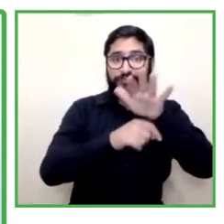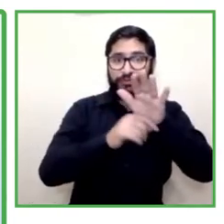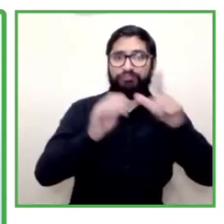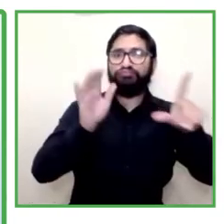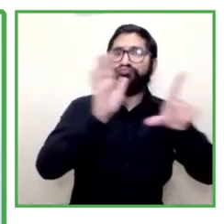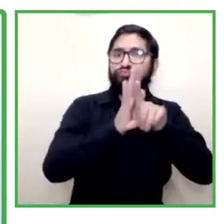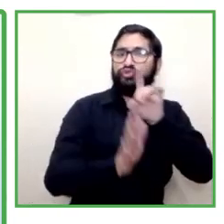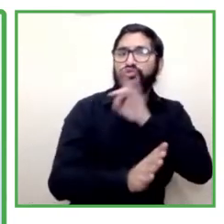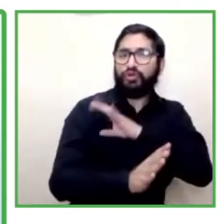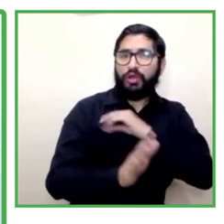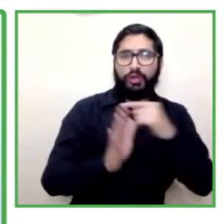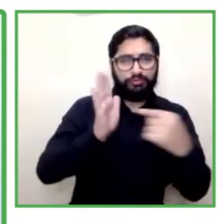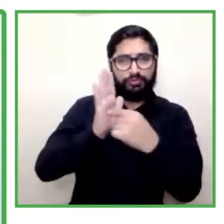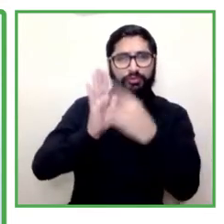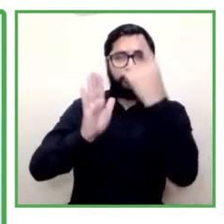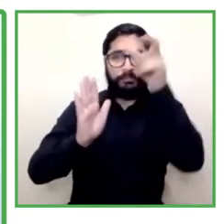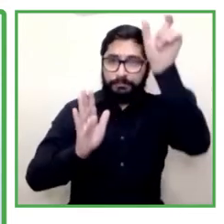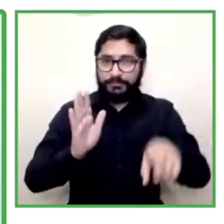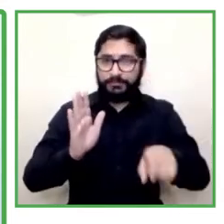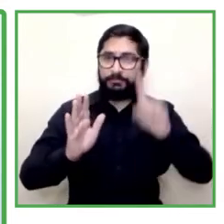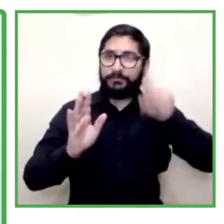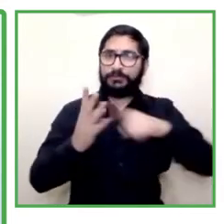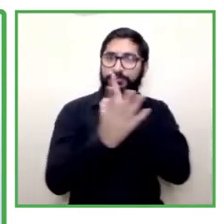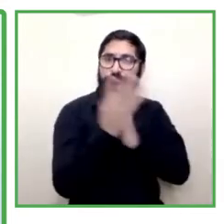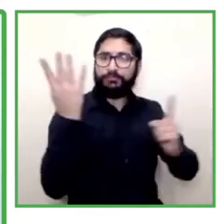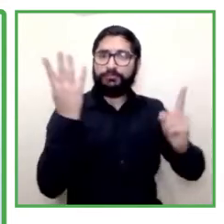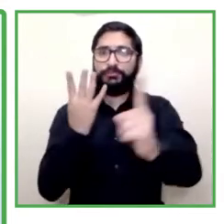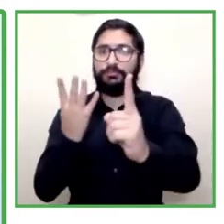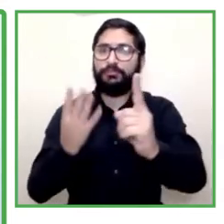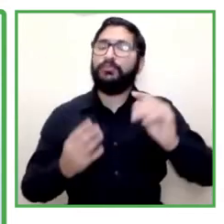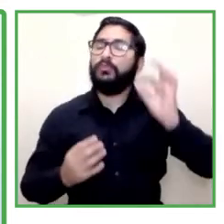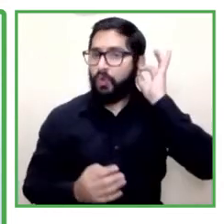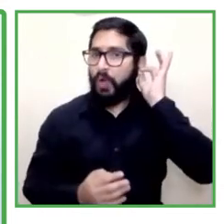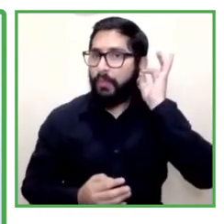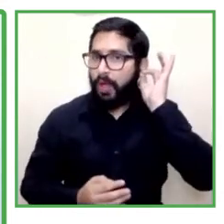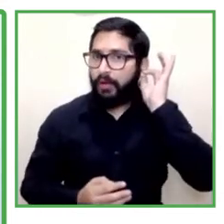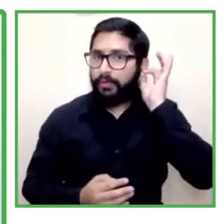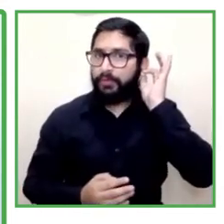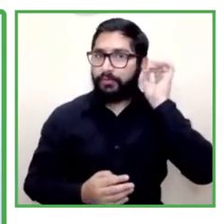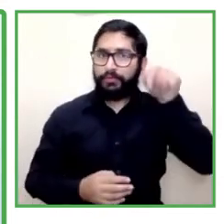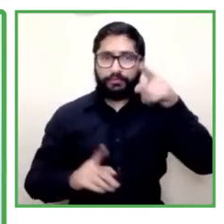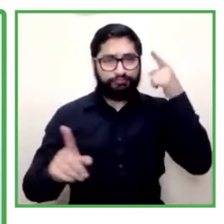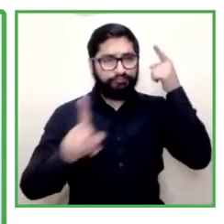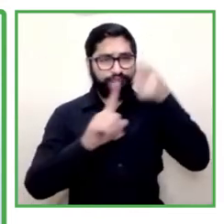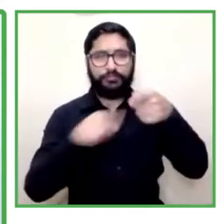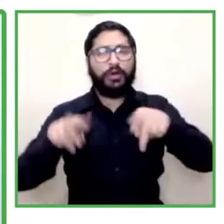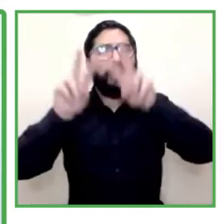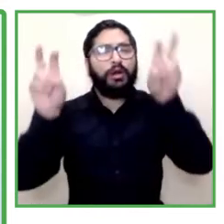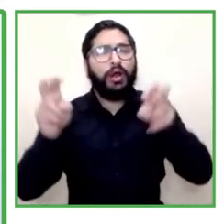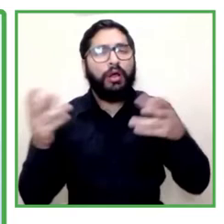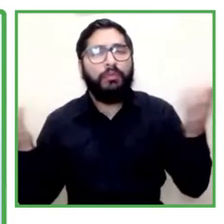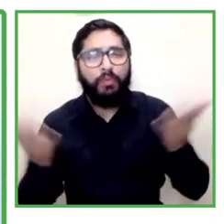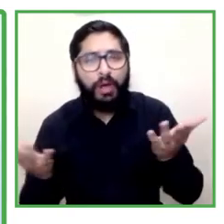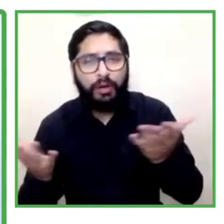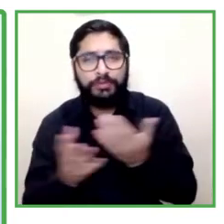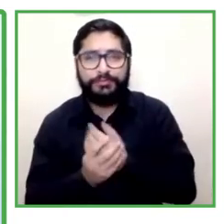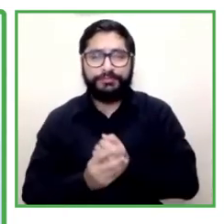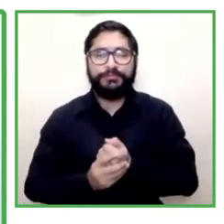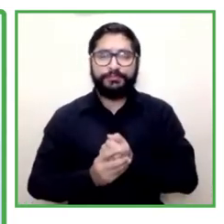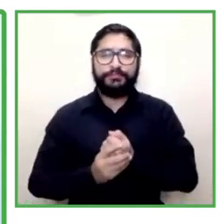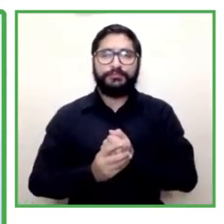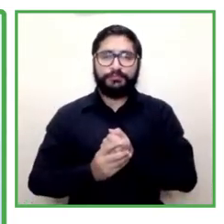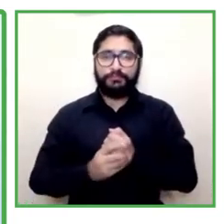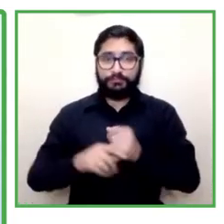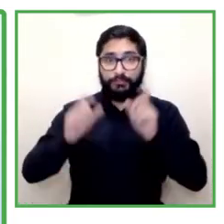out of 10 hires the only one is a woman three hires one is a woman so we've thought about